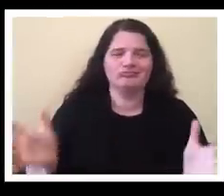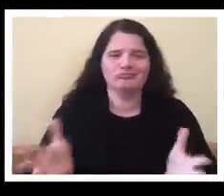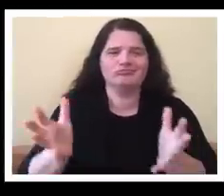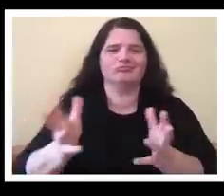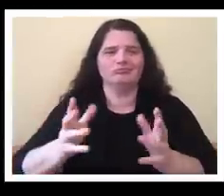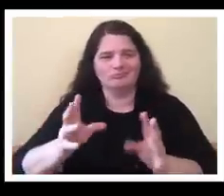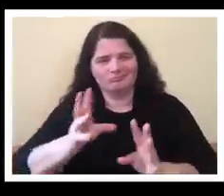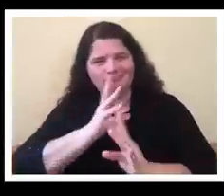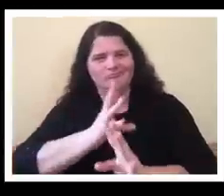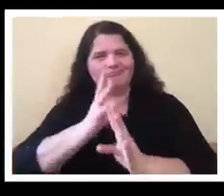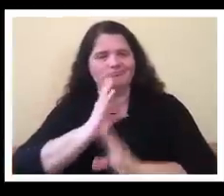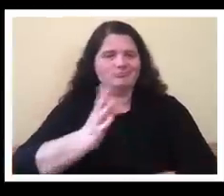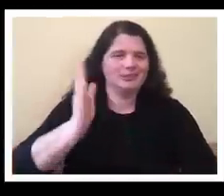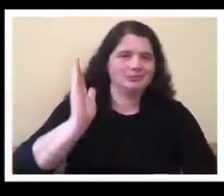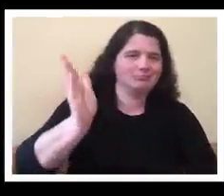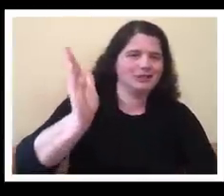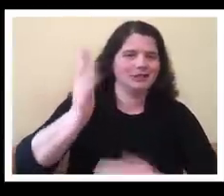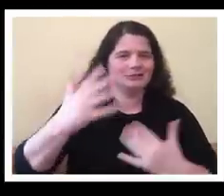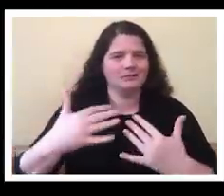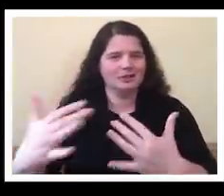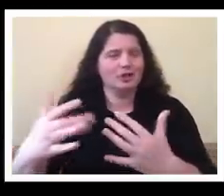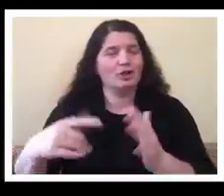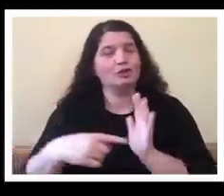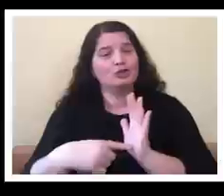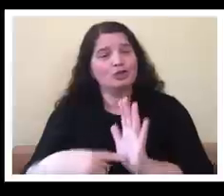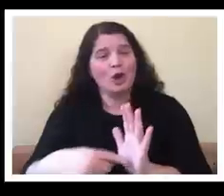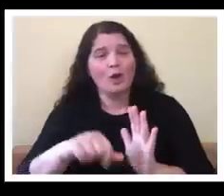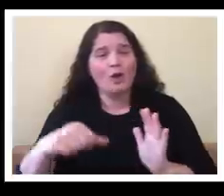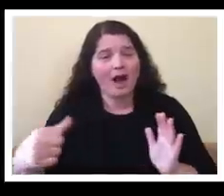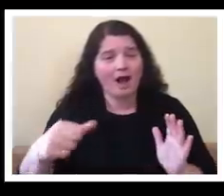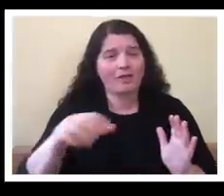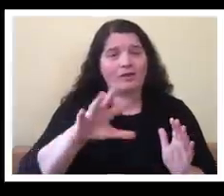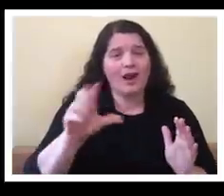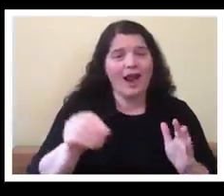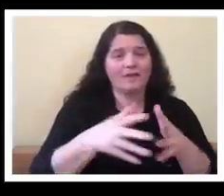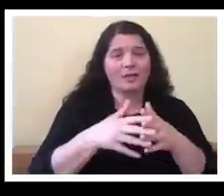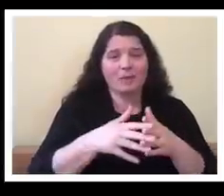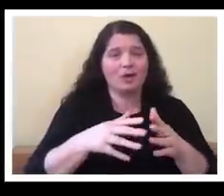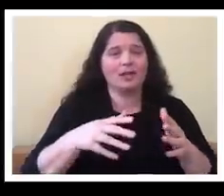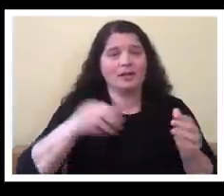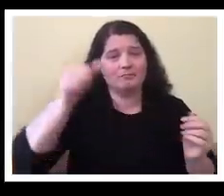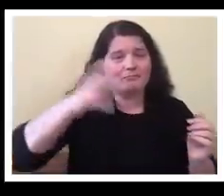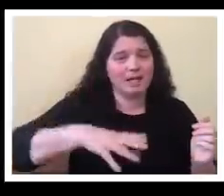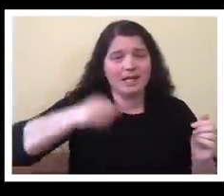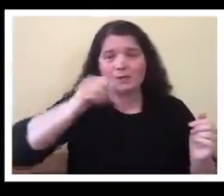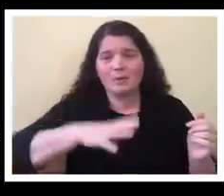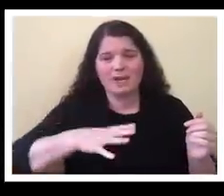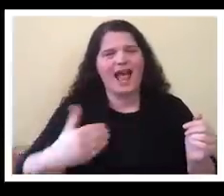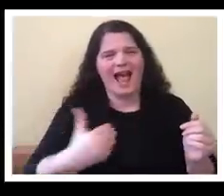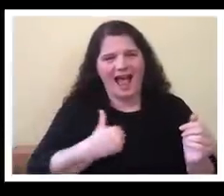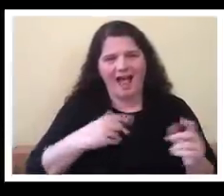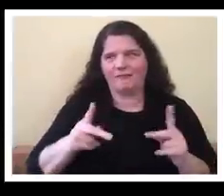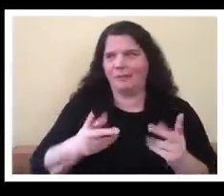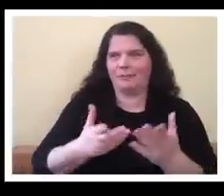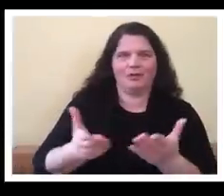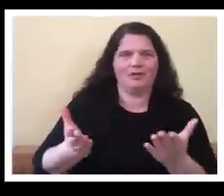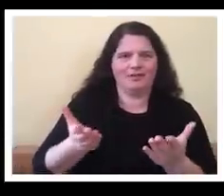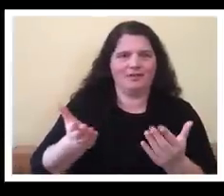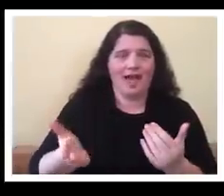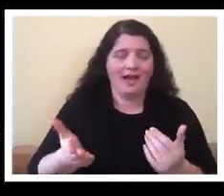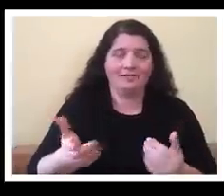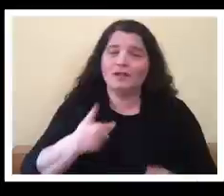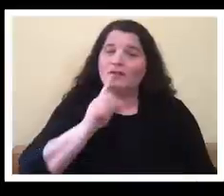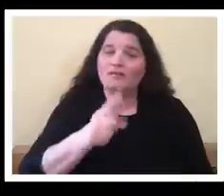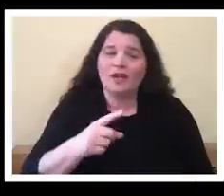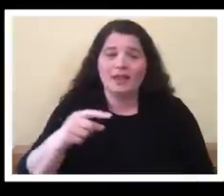and to show other african-american men and women there is somebody out here what helped me a lot was the black panthers